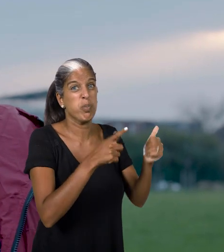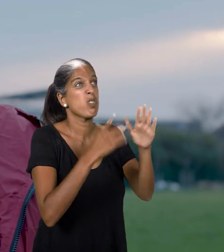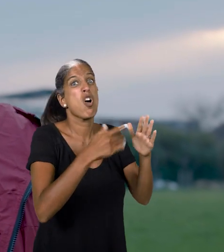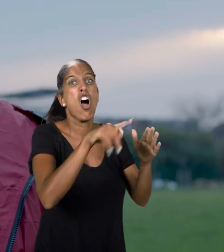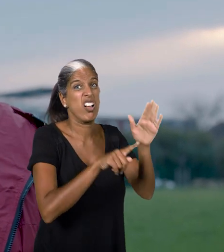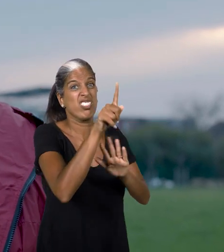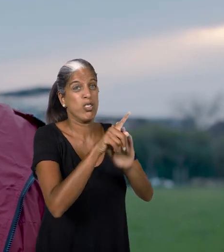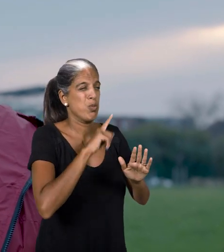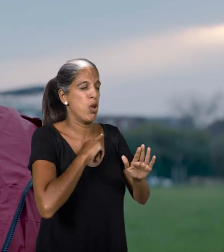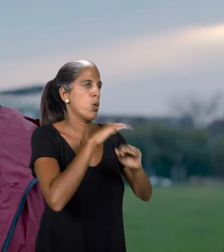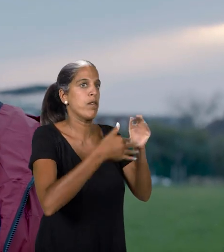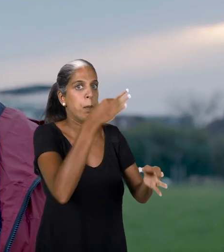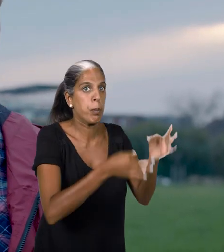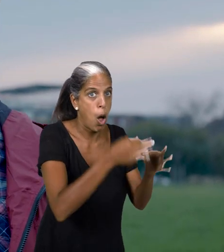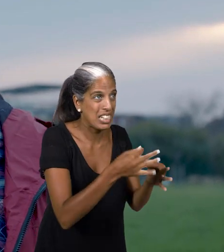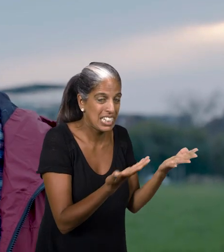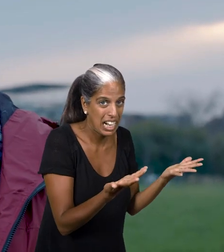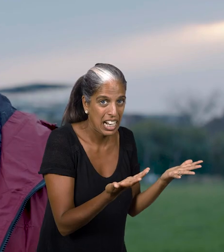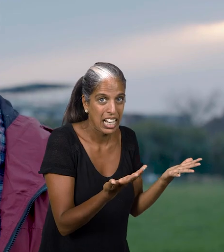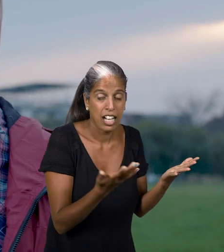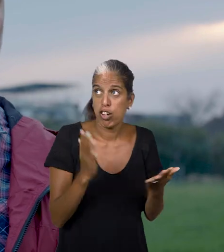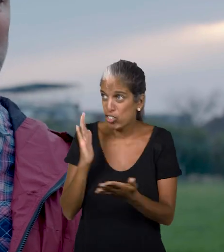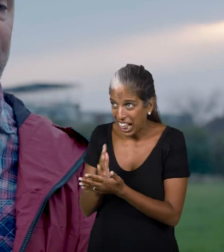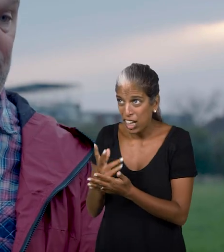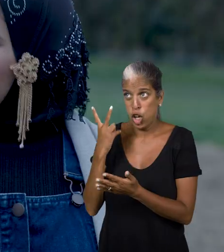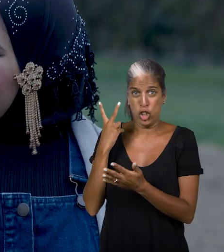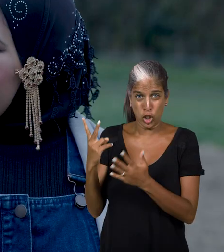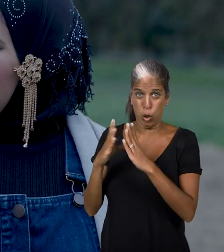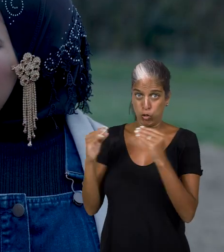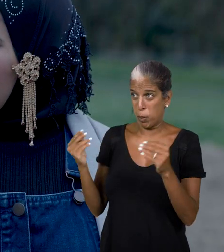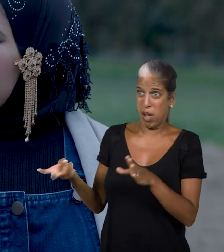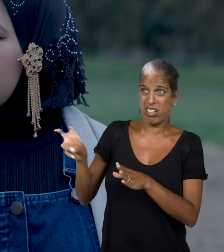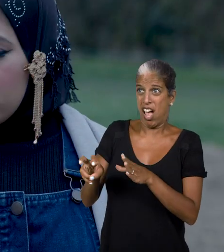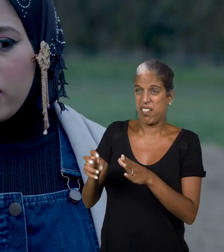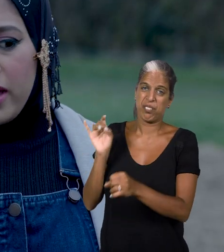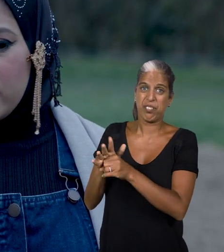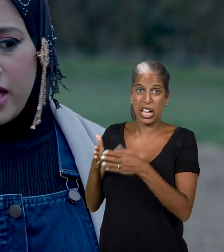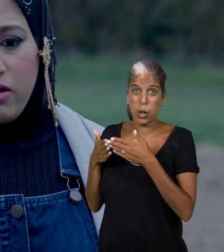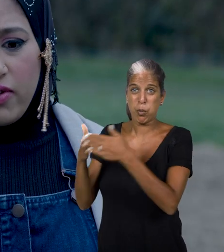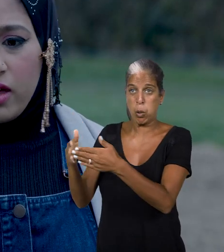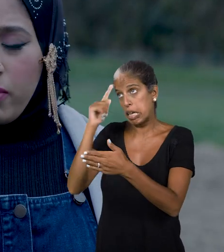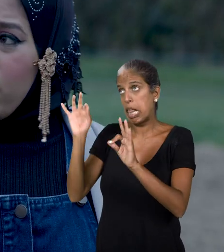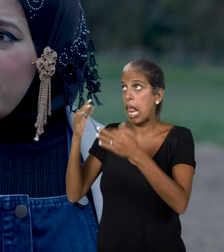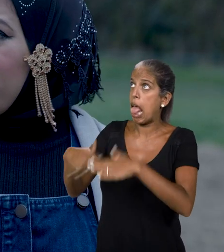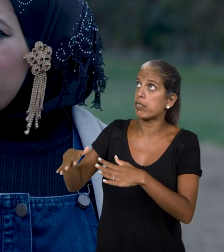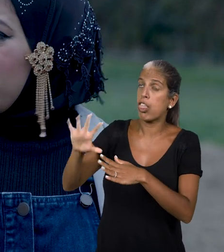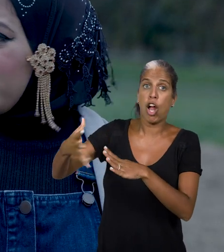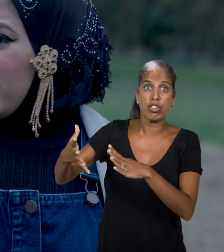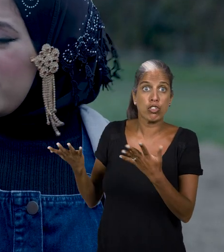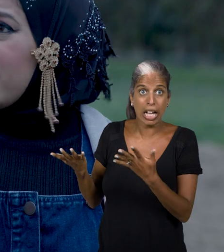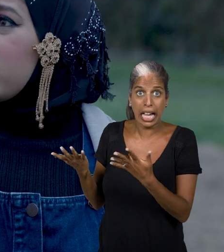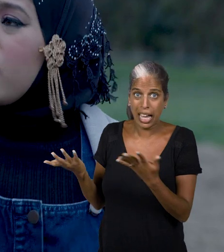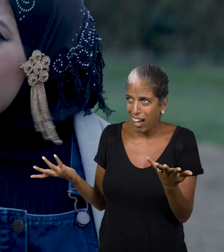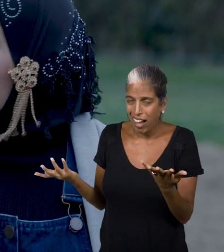who haven't been dissuaded by the political upheaval. Really? Two Romanians get on a fucking boat and